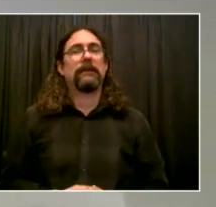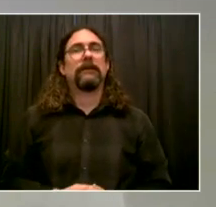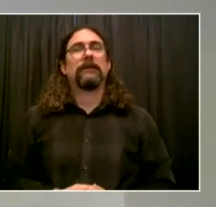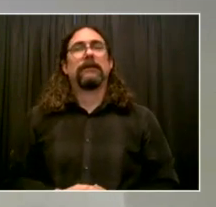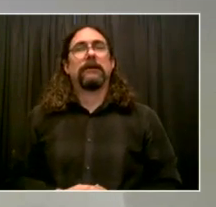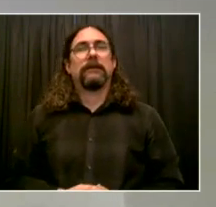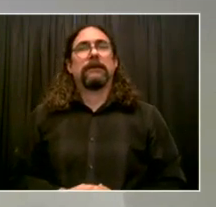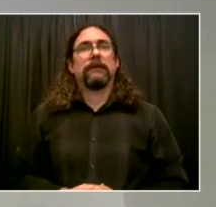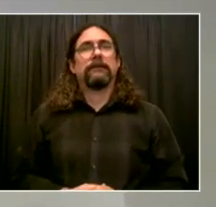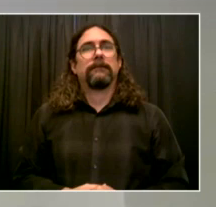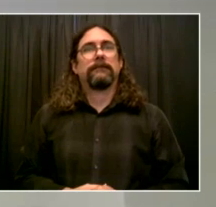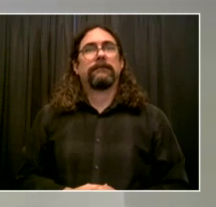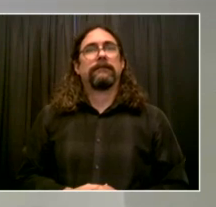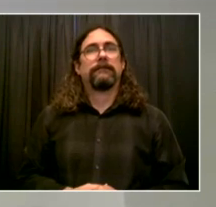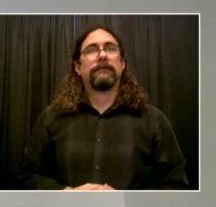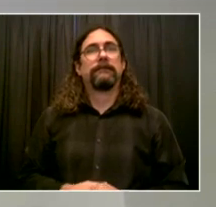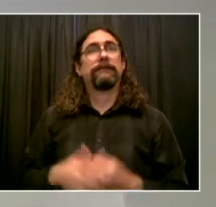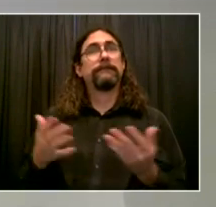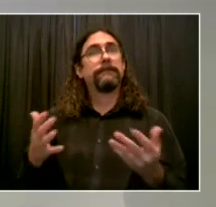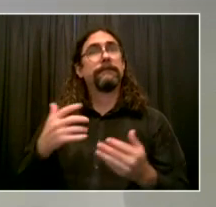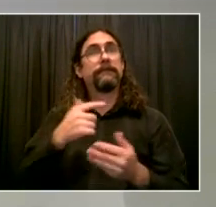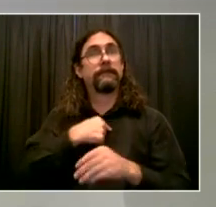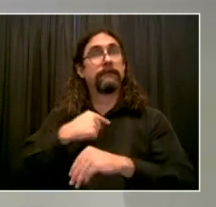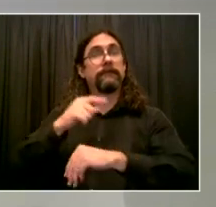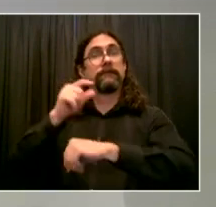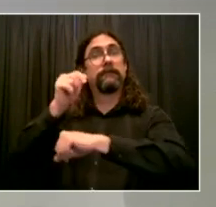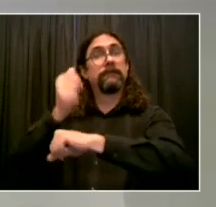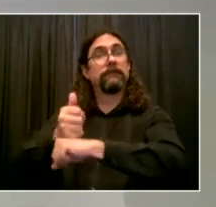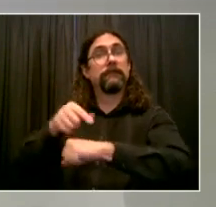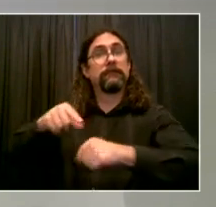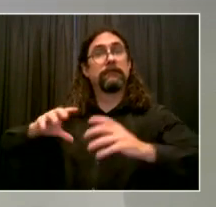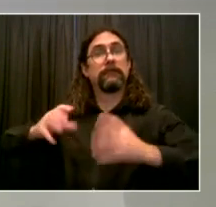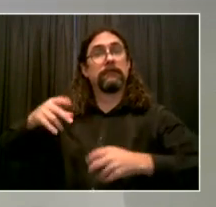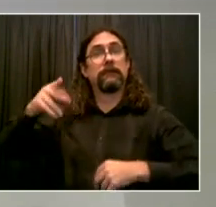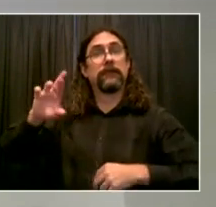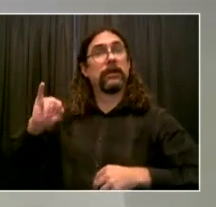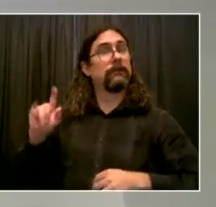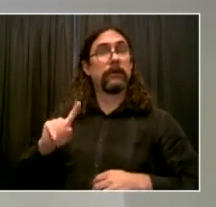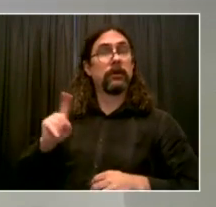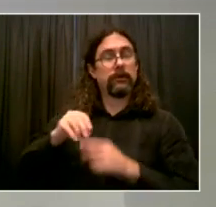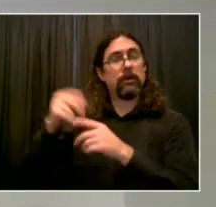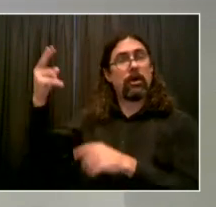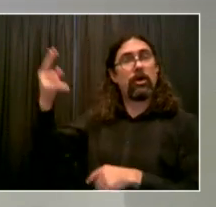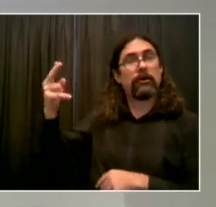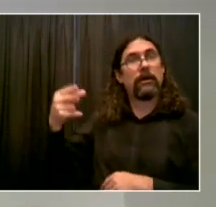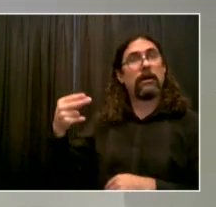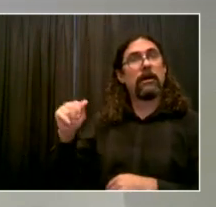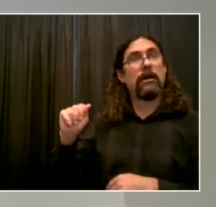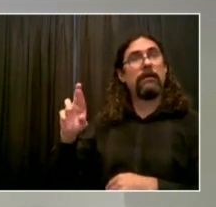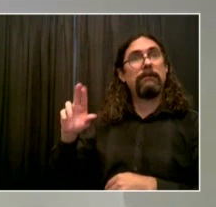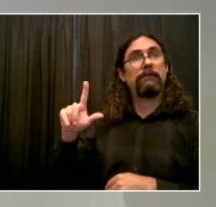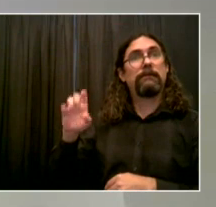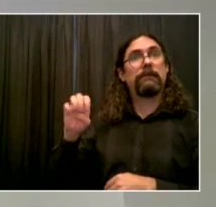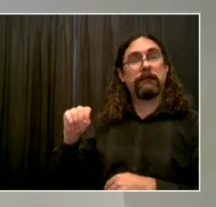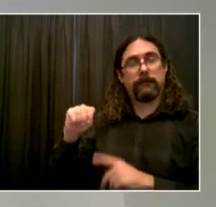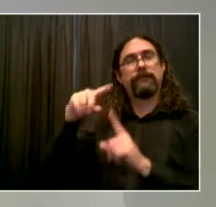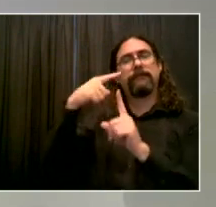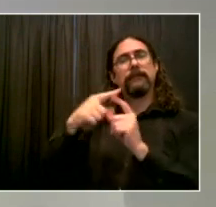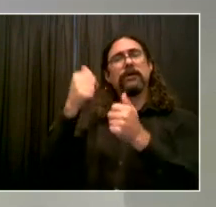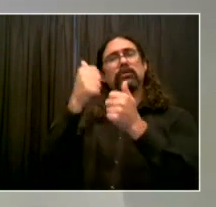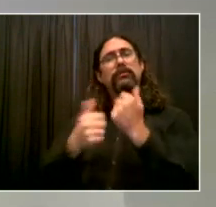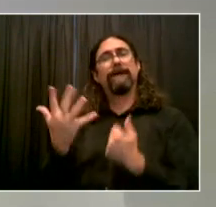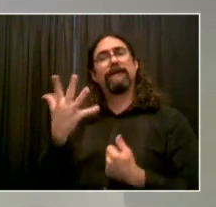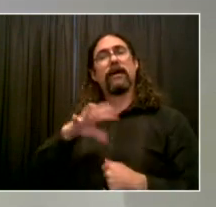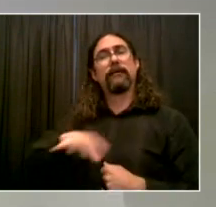in Harlem and community observatories in each borough that will engage at the neighborhood level to make